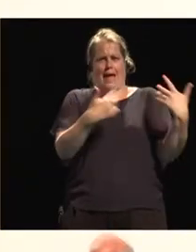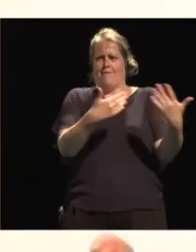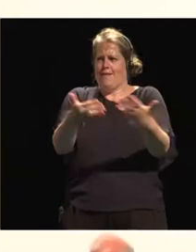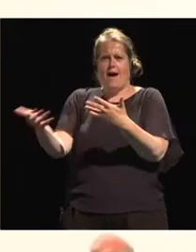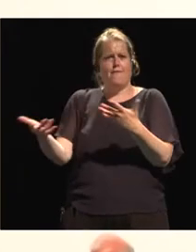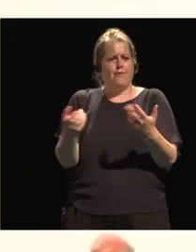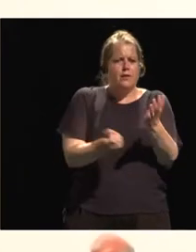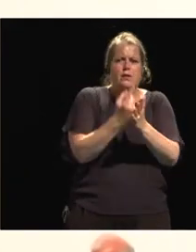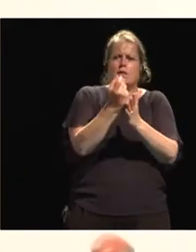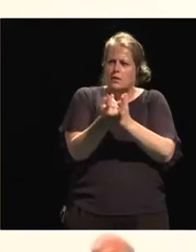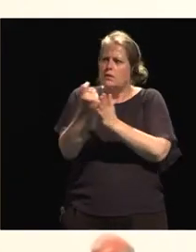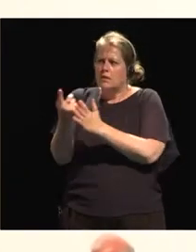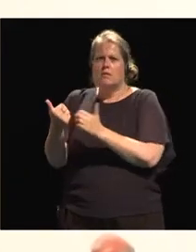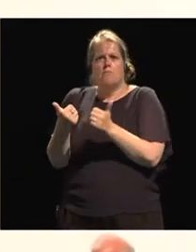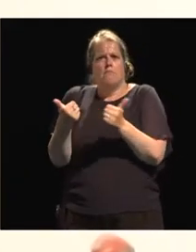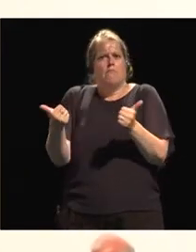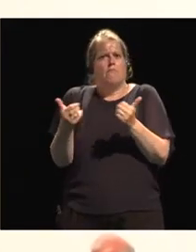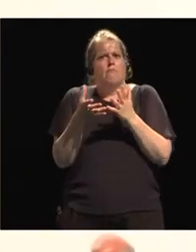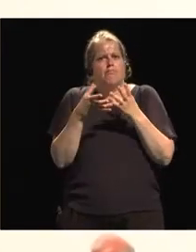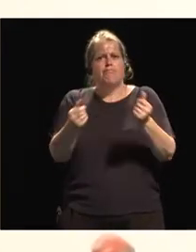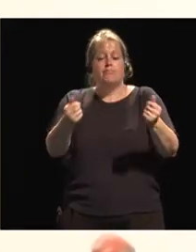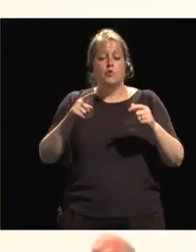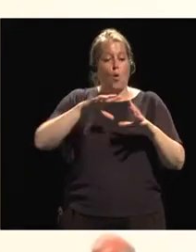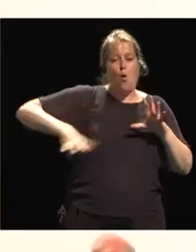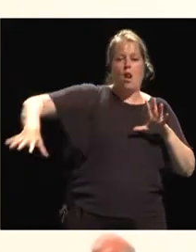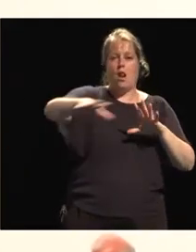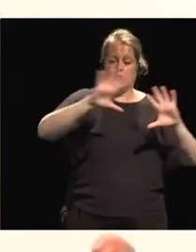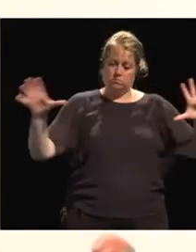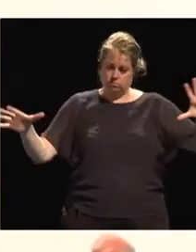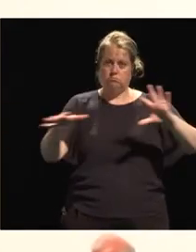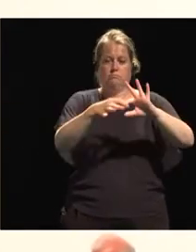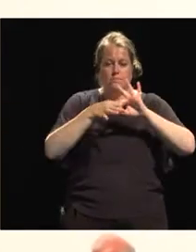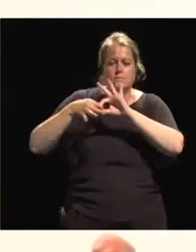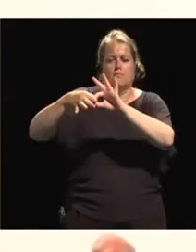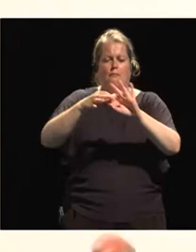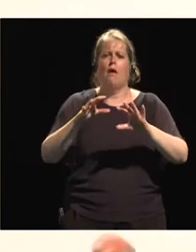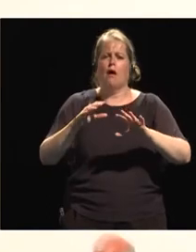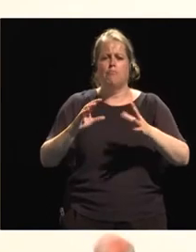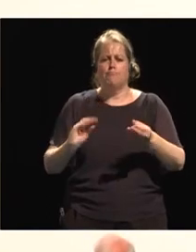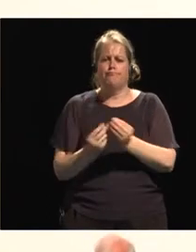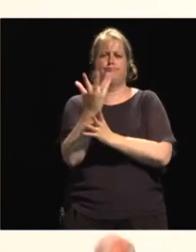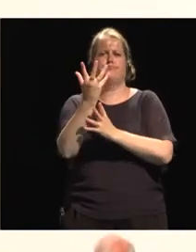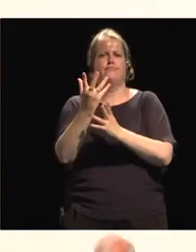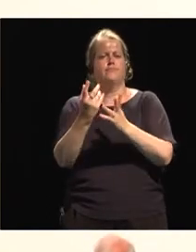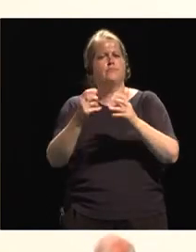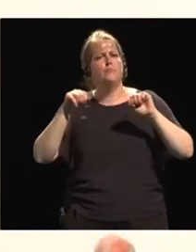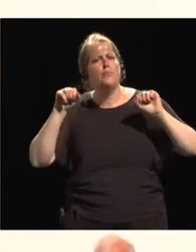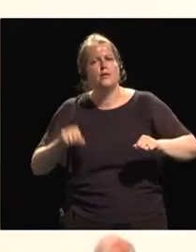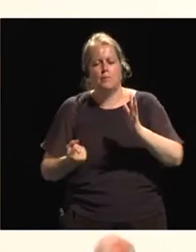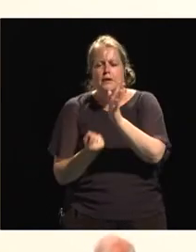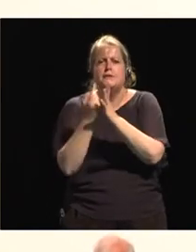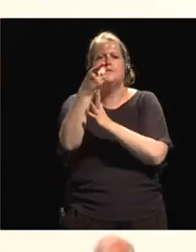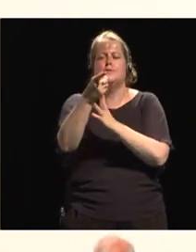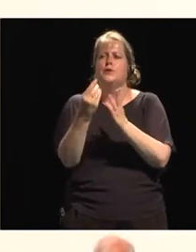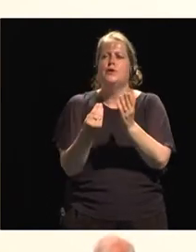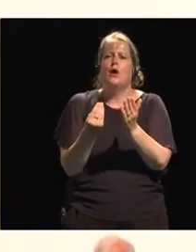All of this cooperation, these elements together, there's certainly possibilities to access resources, and